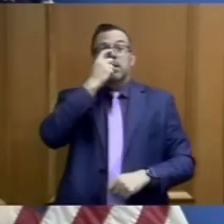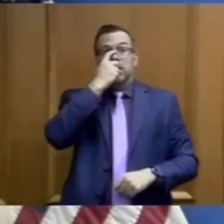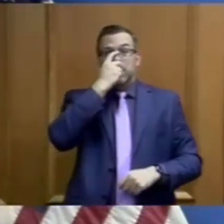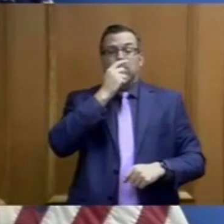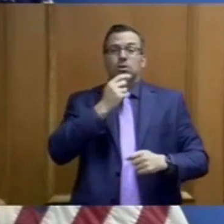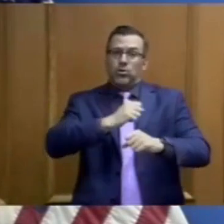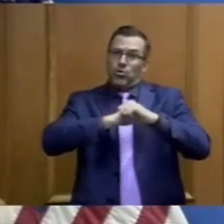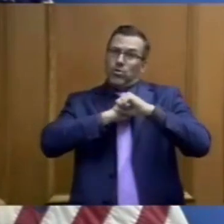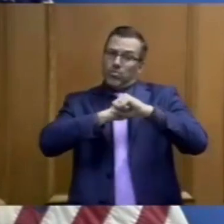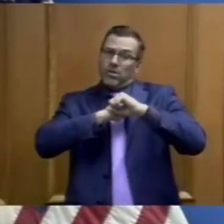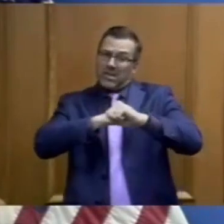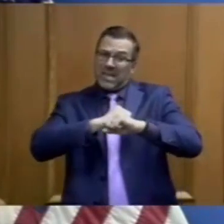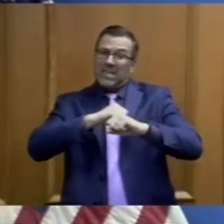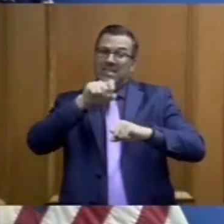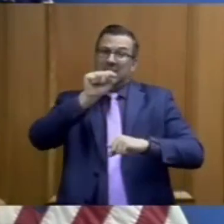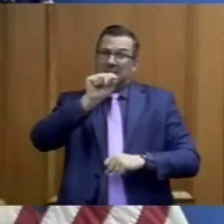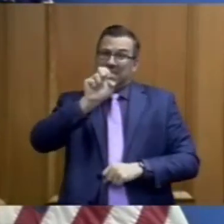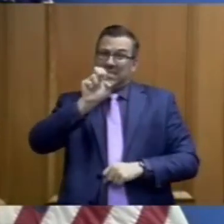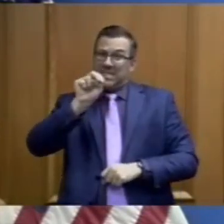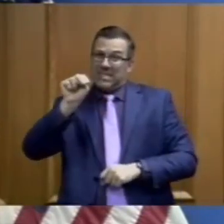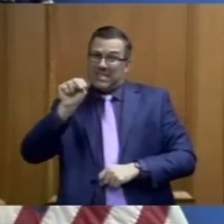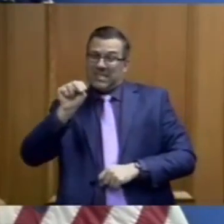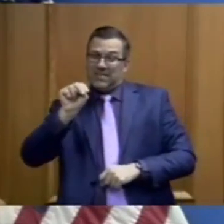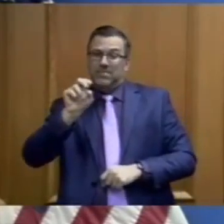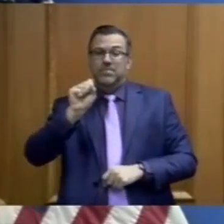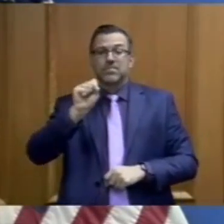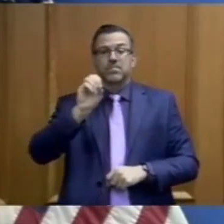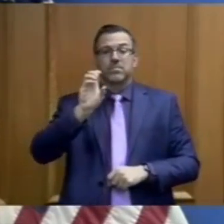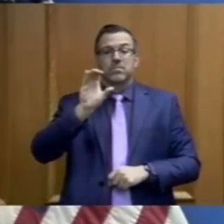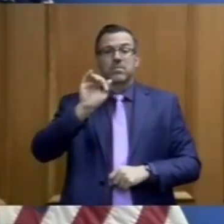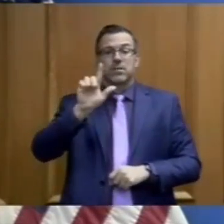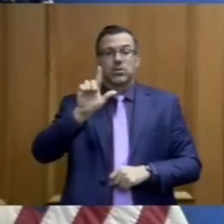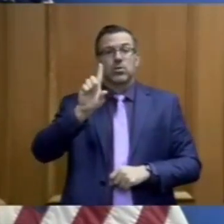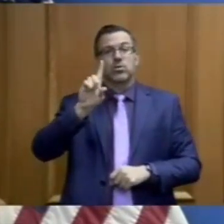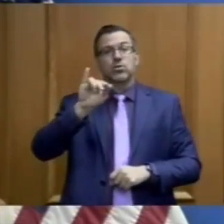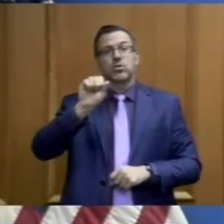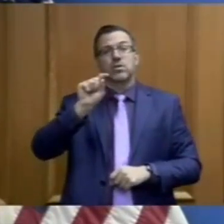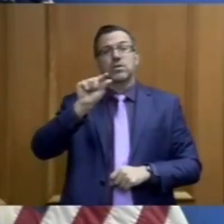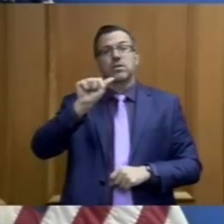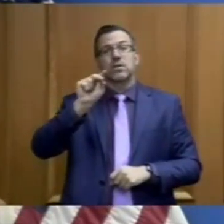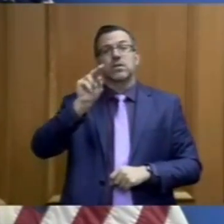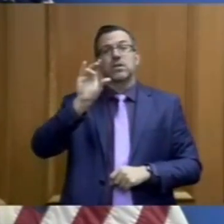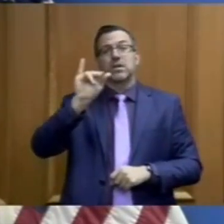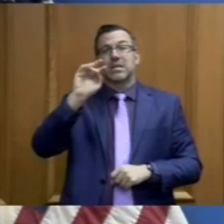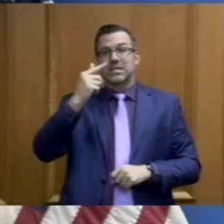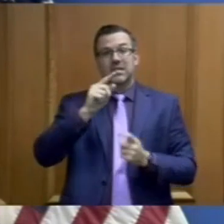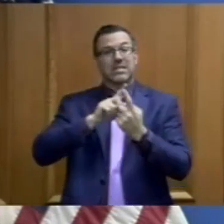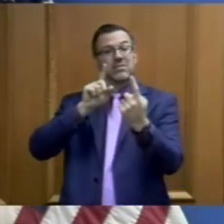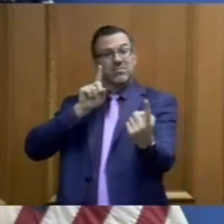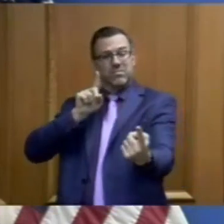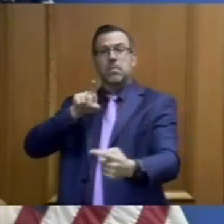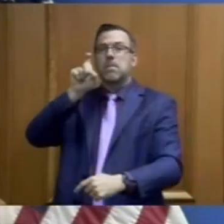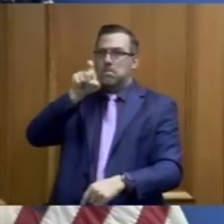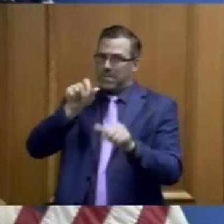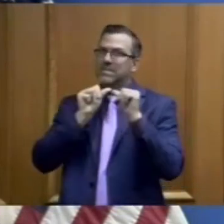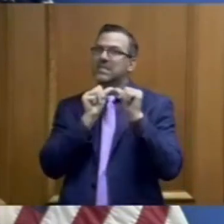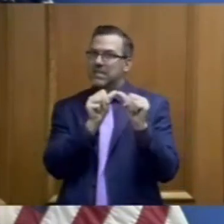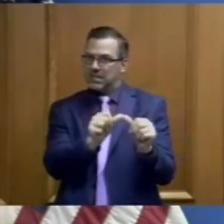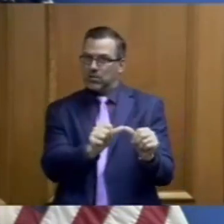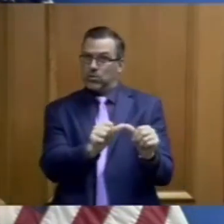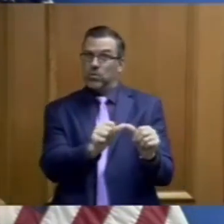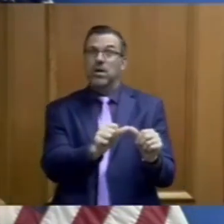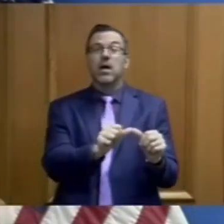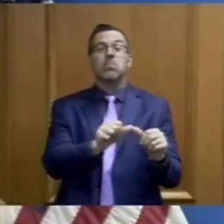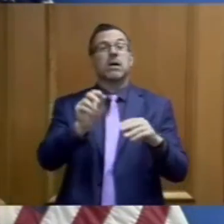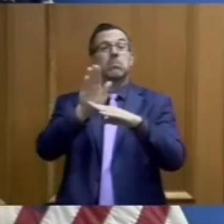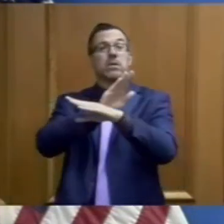social distancing must continue but our economic shutdown cannot. While we continue to